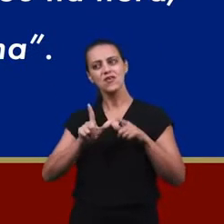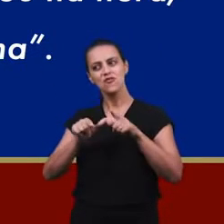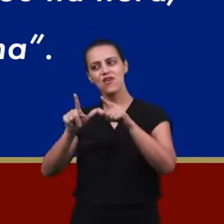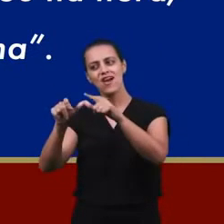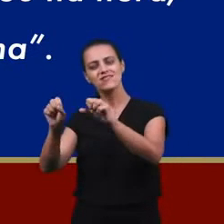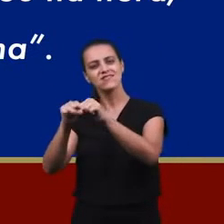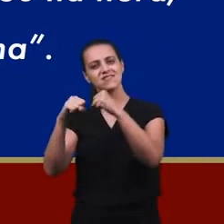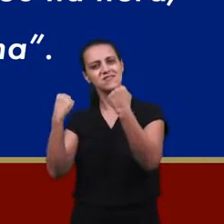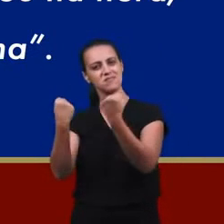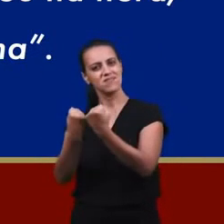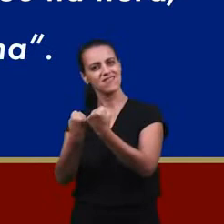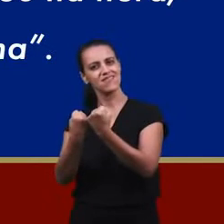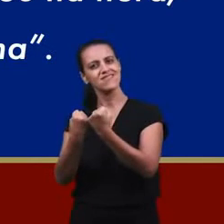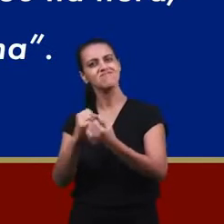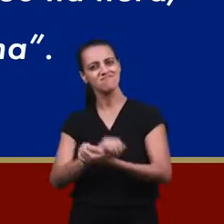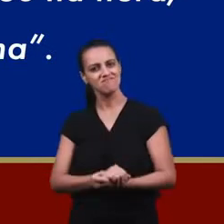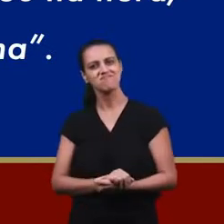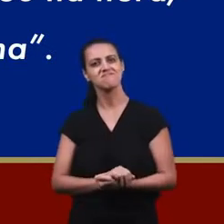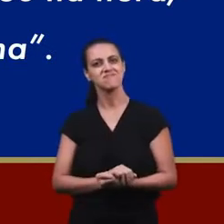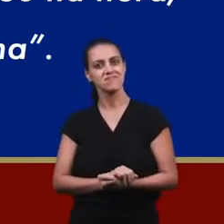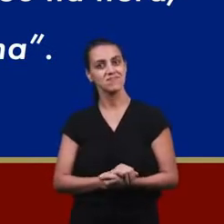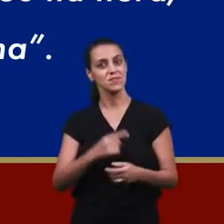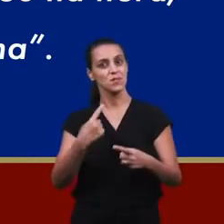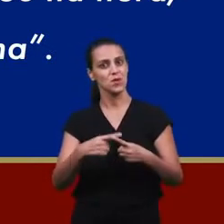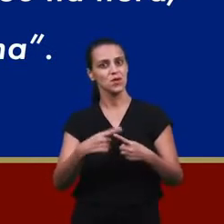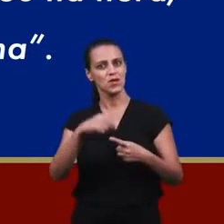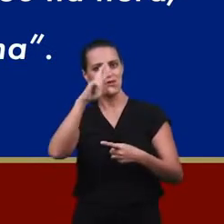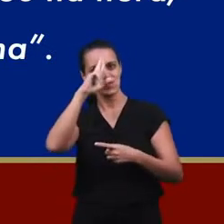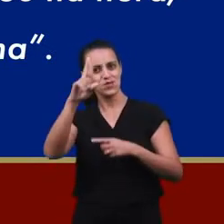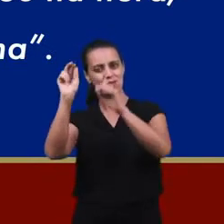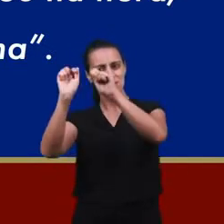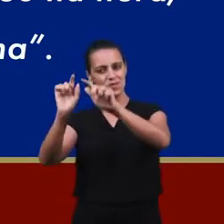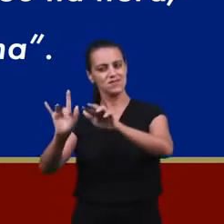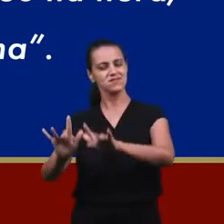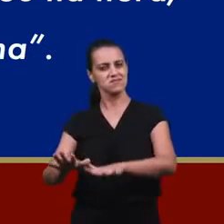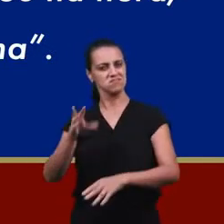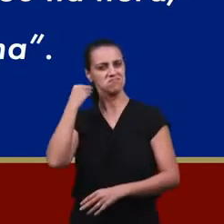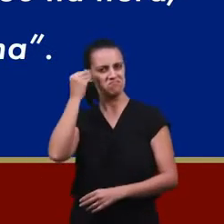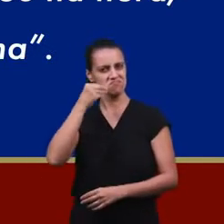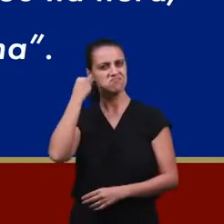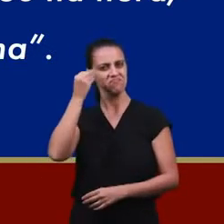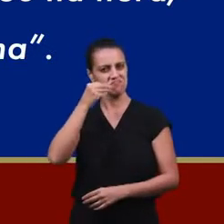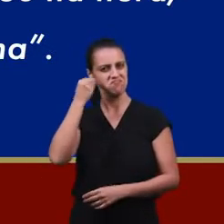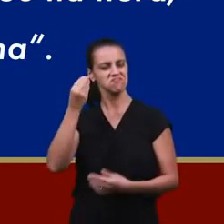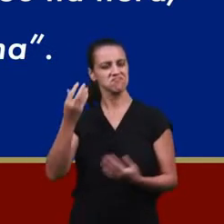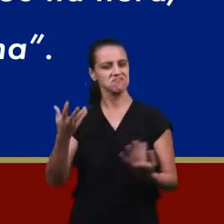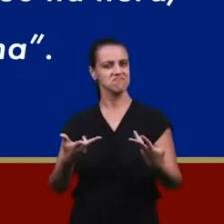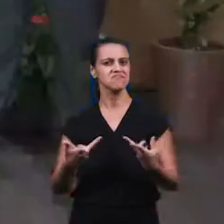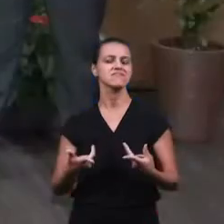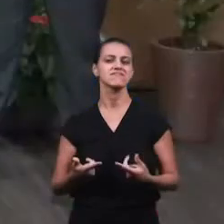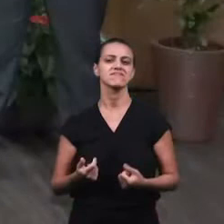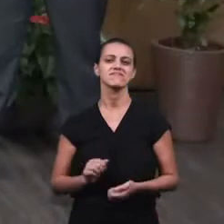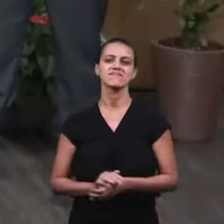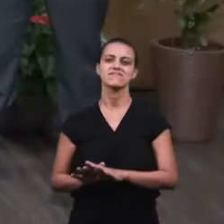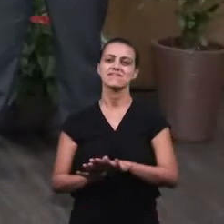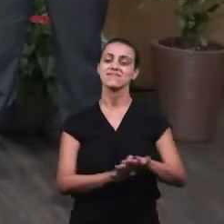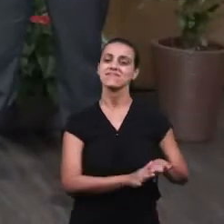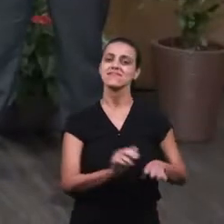go to the seminar, so we see the healing, the preservation, for the preservation of the teaching and the learning of the Word.